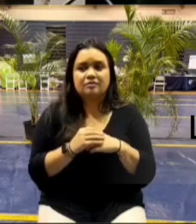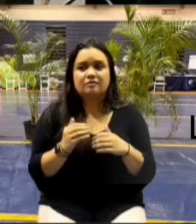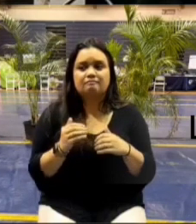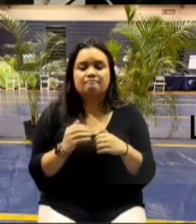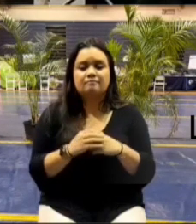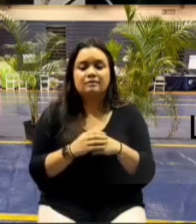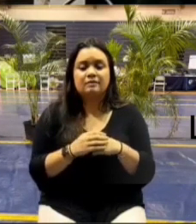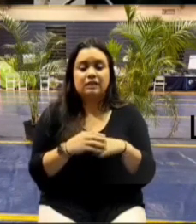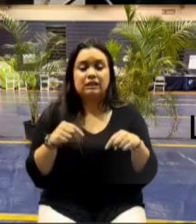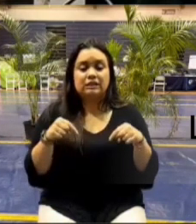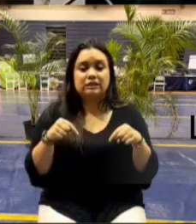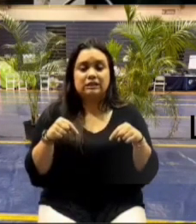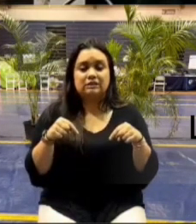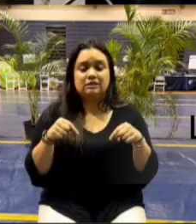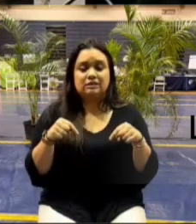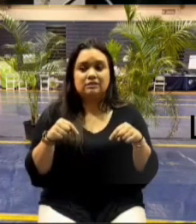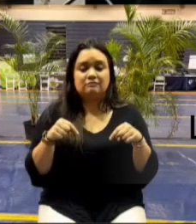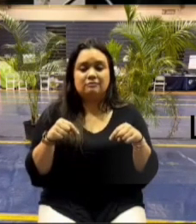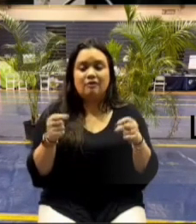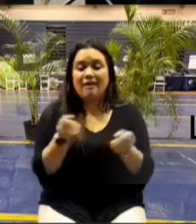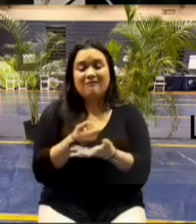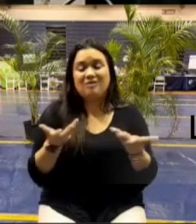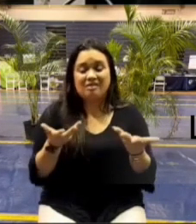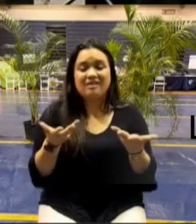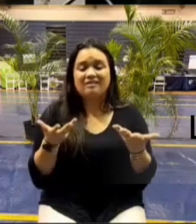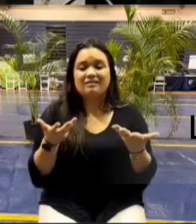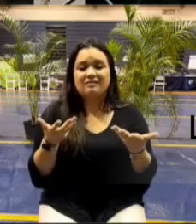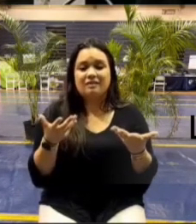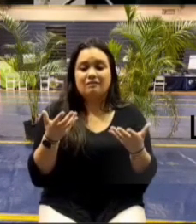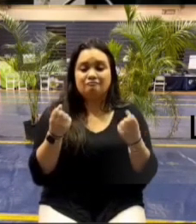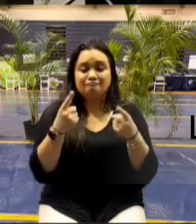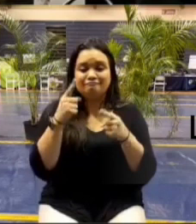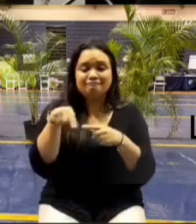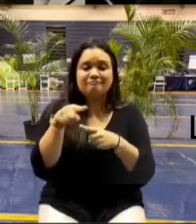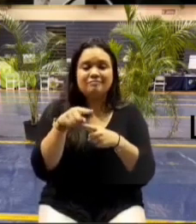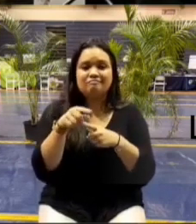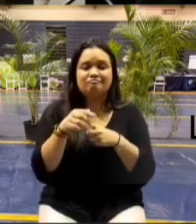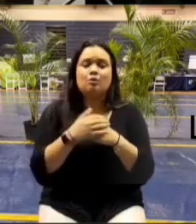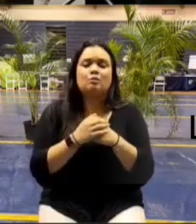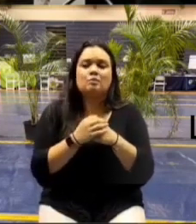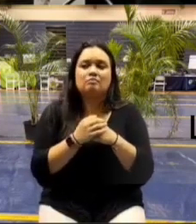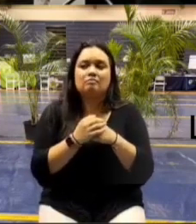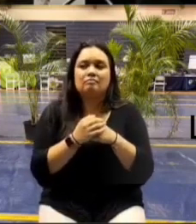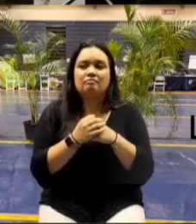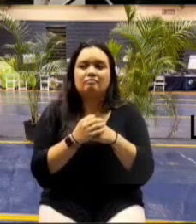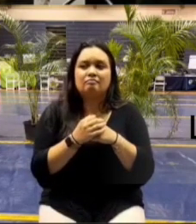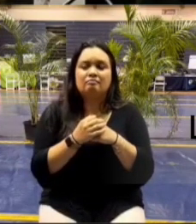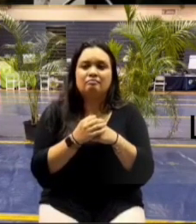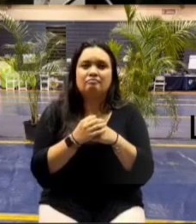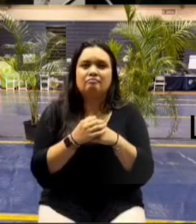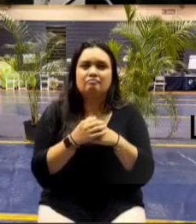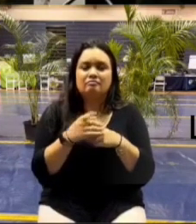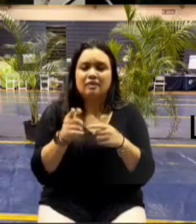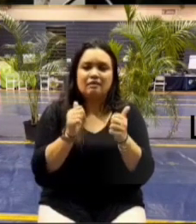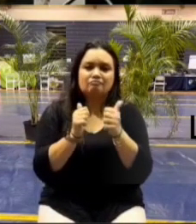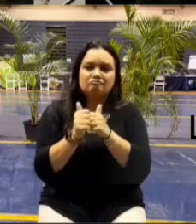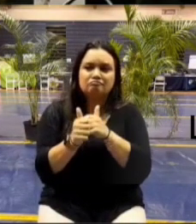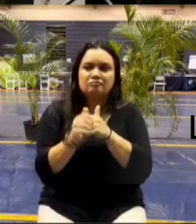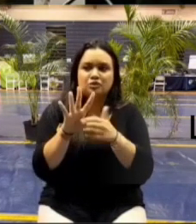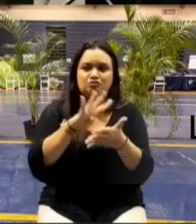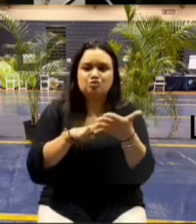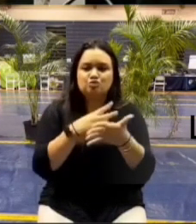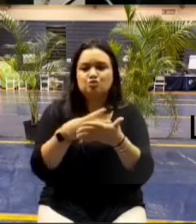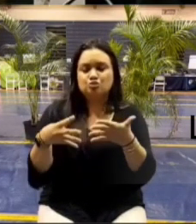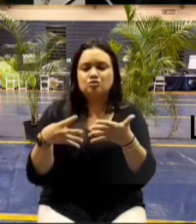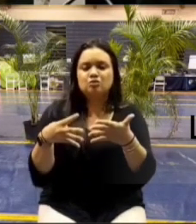and this for everything else actually for a lot of the other stuff that's happened that they've been ahead of schedule on i think everybody